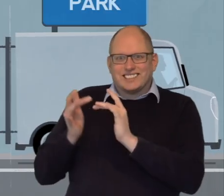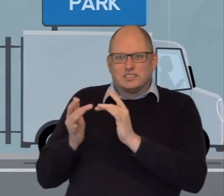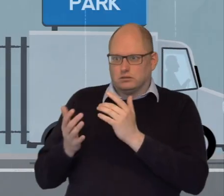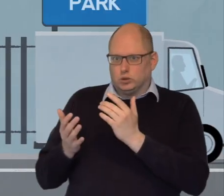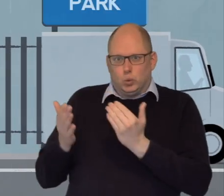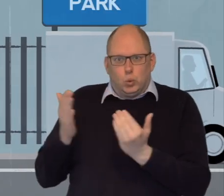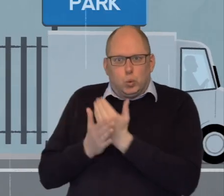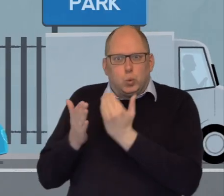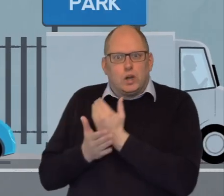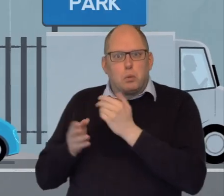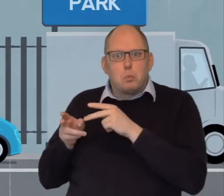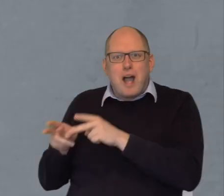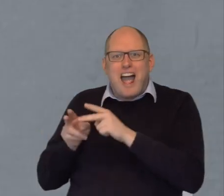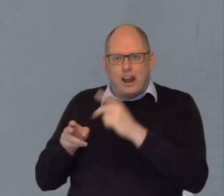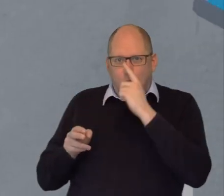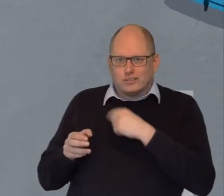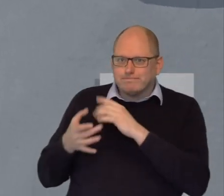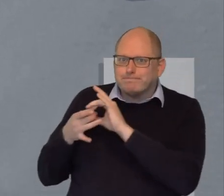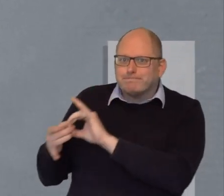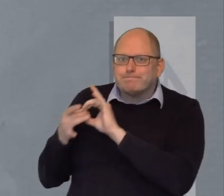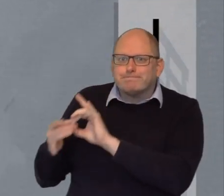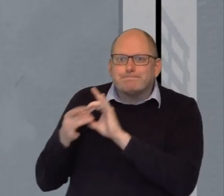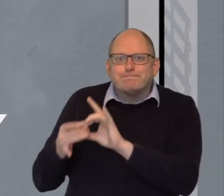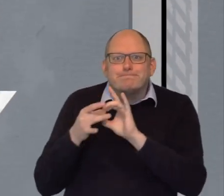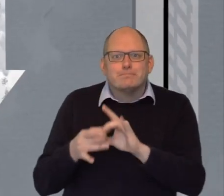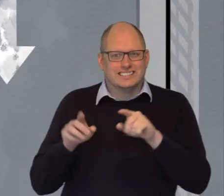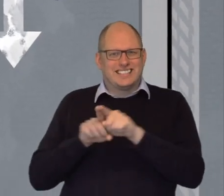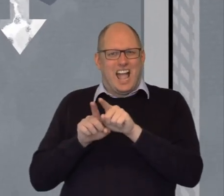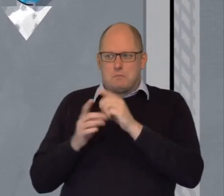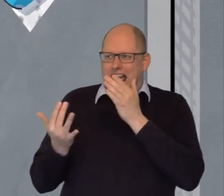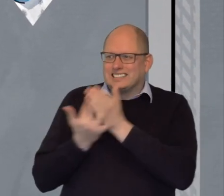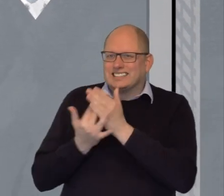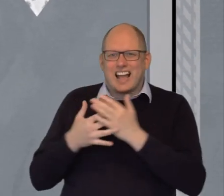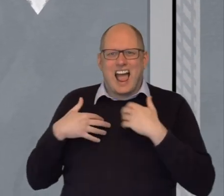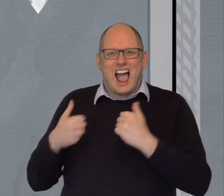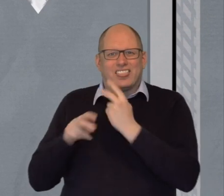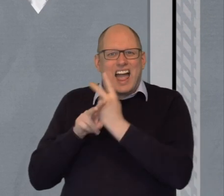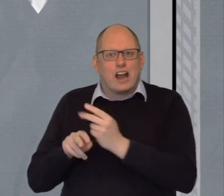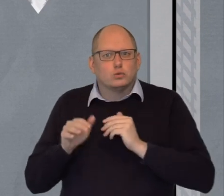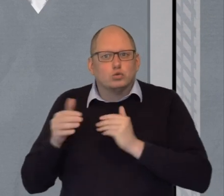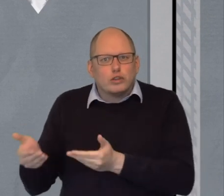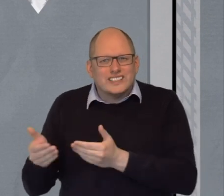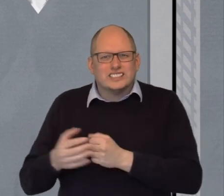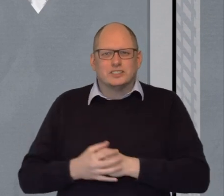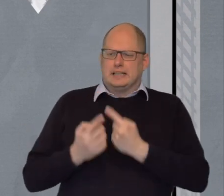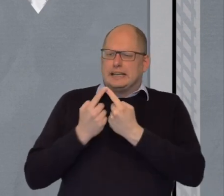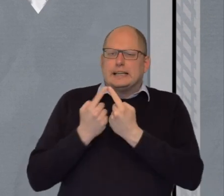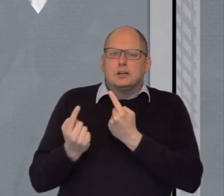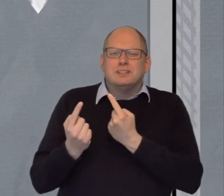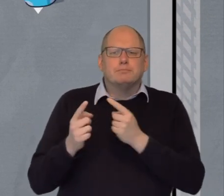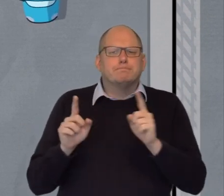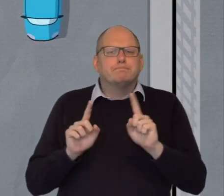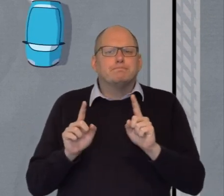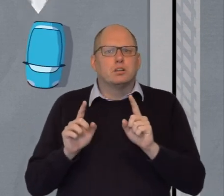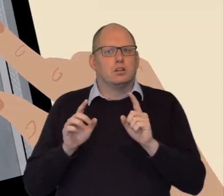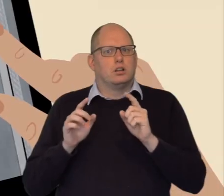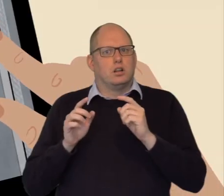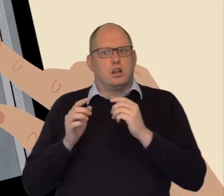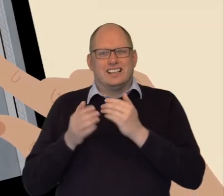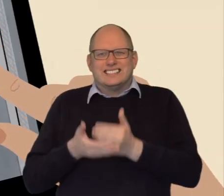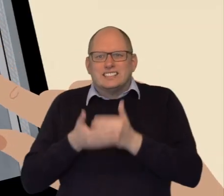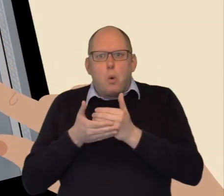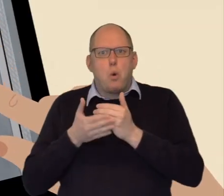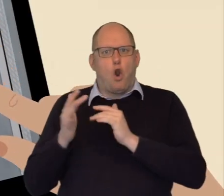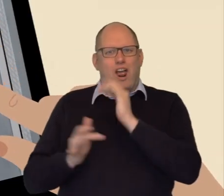getting there can often seem like a test in itself. If you sometimes feel it would be easier just to stay put,